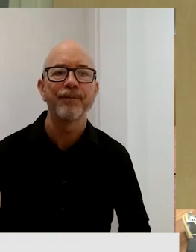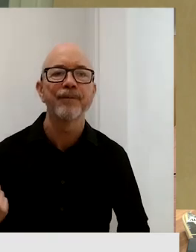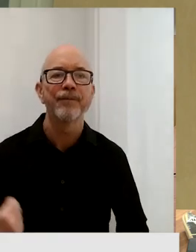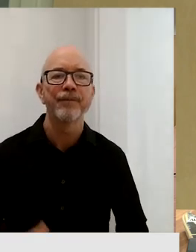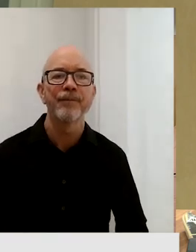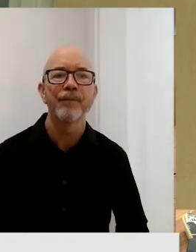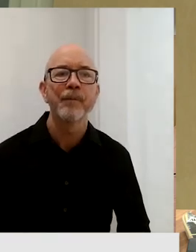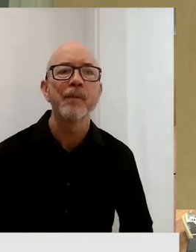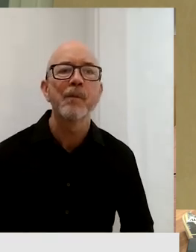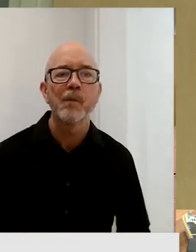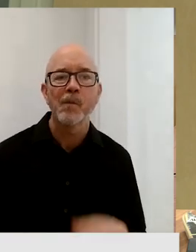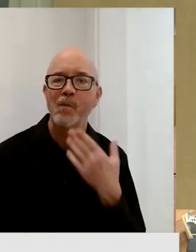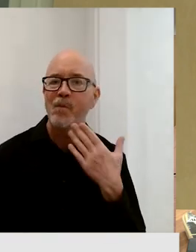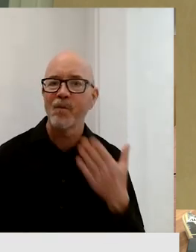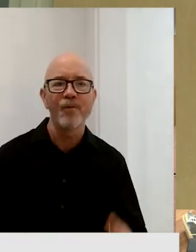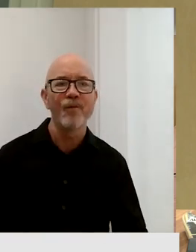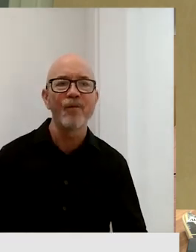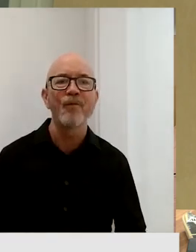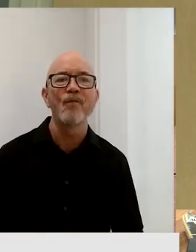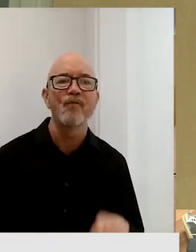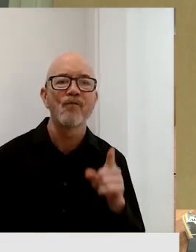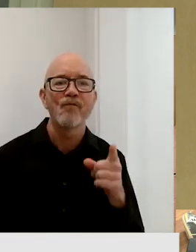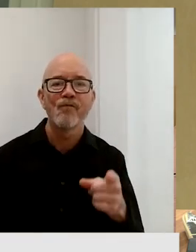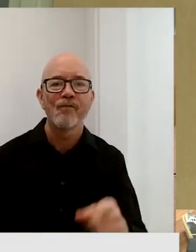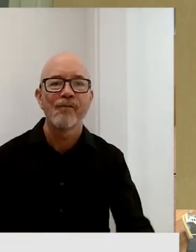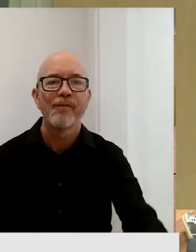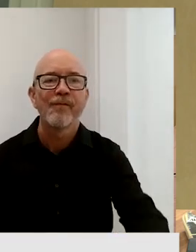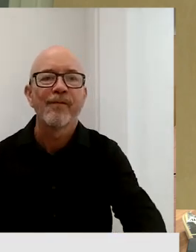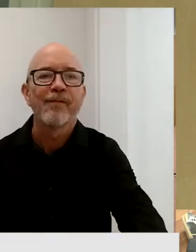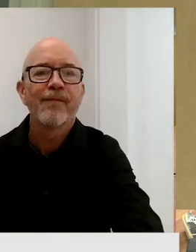And that's what.